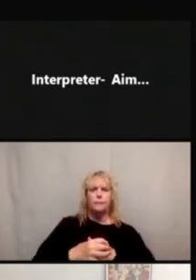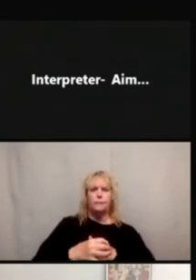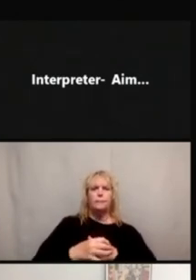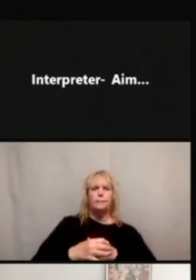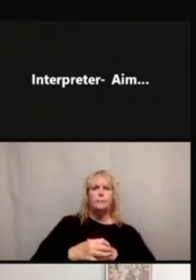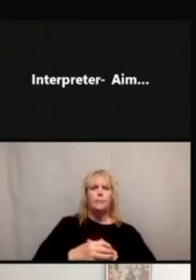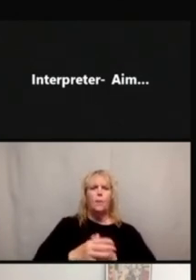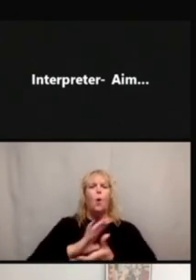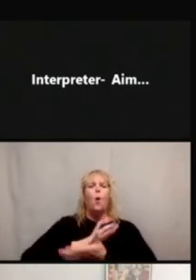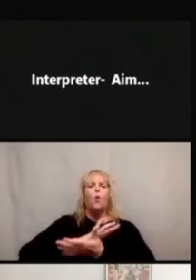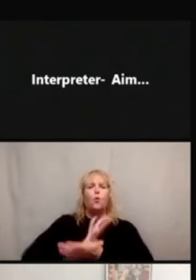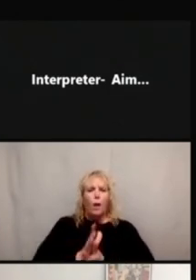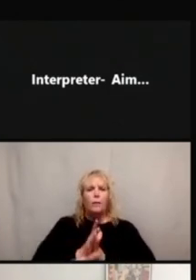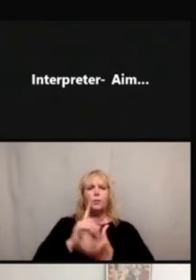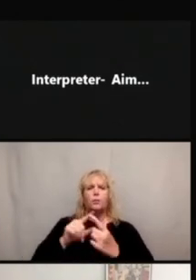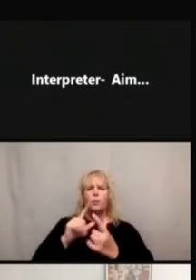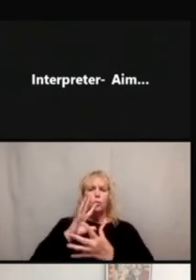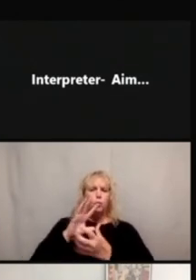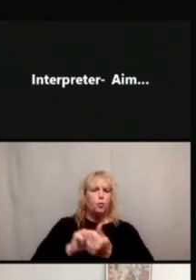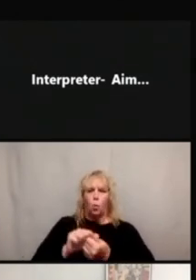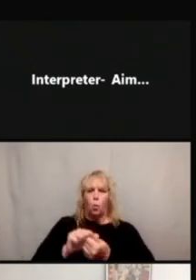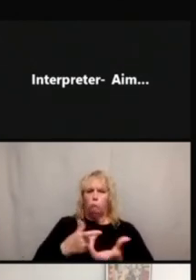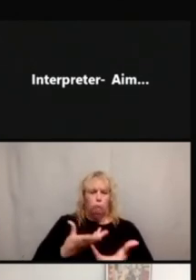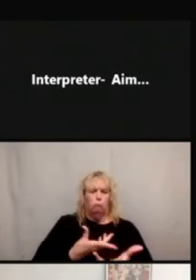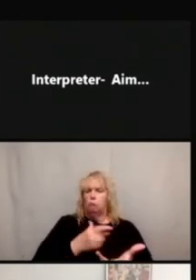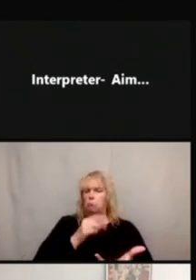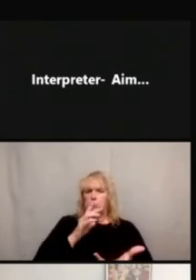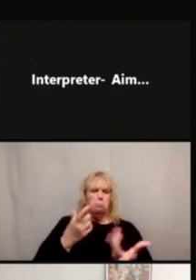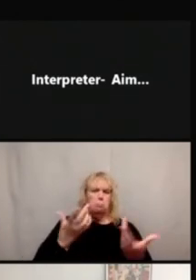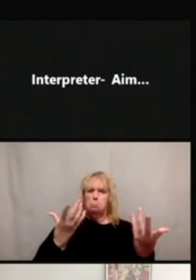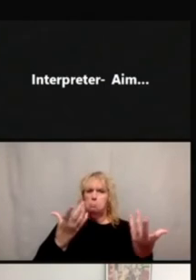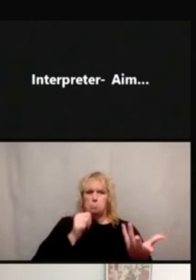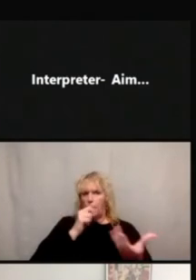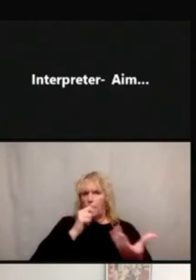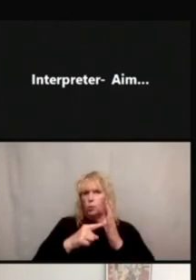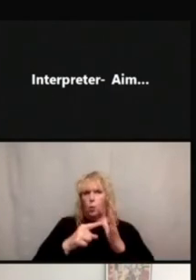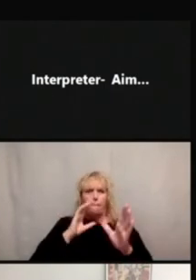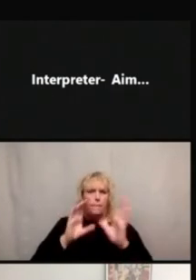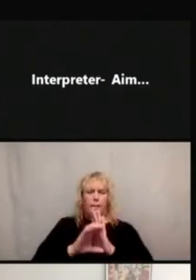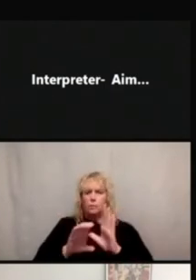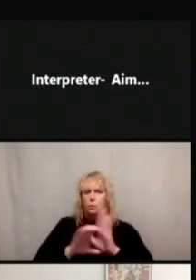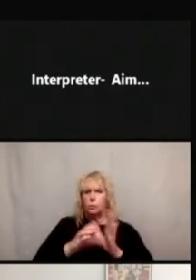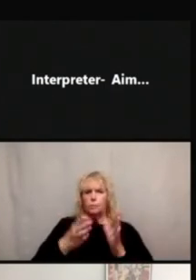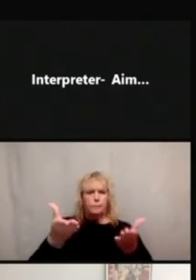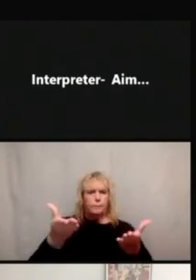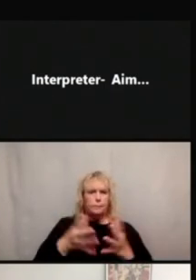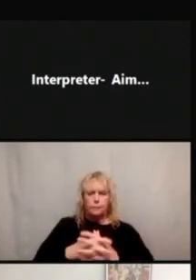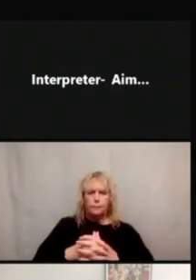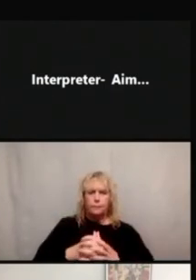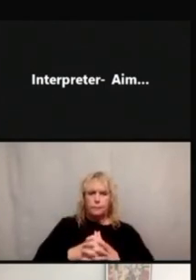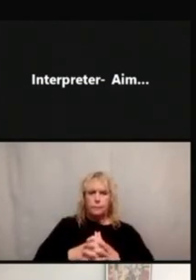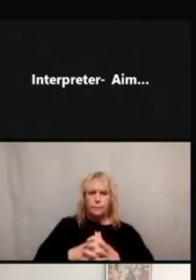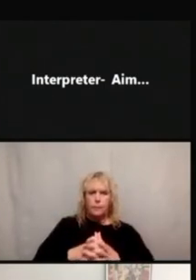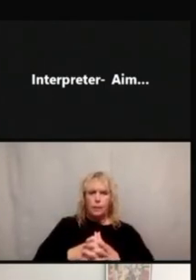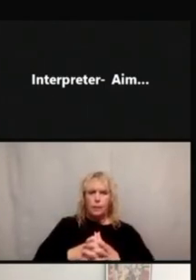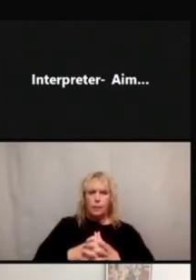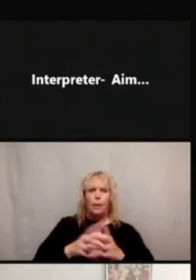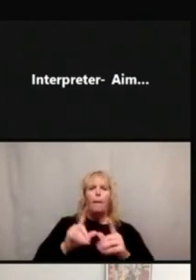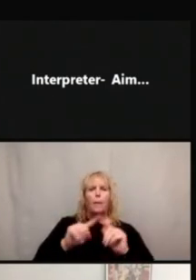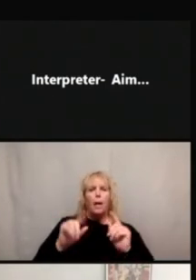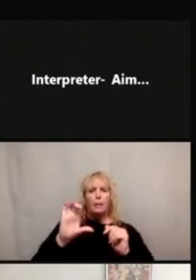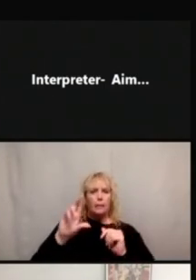crush, chew didn't kind of come through in the icon or in the pictogram, but cut definitely did.